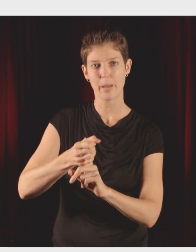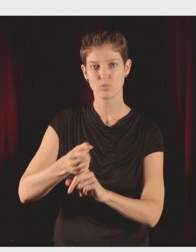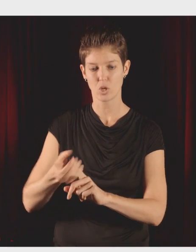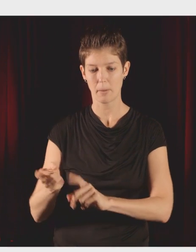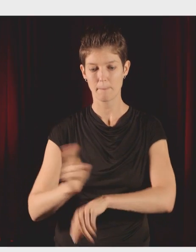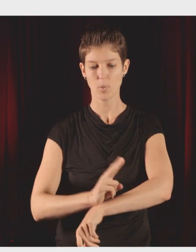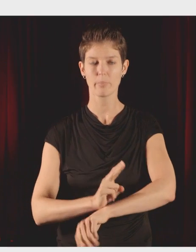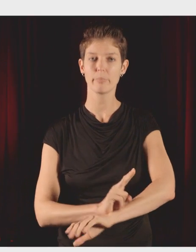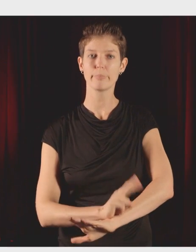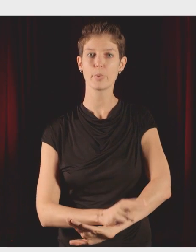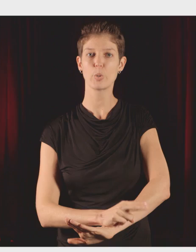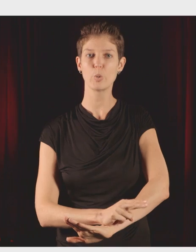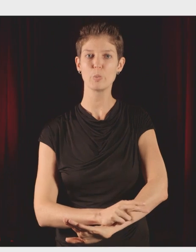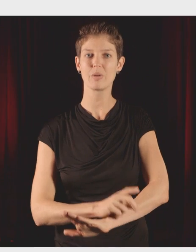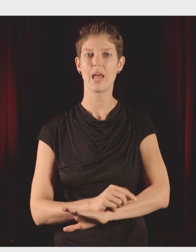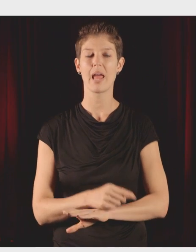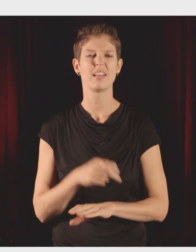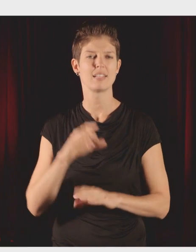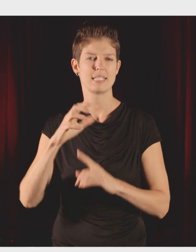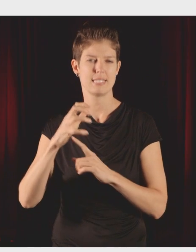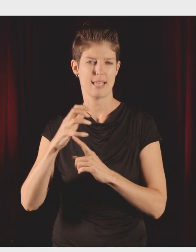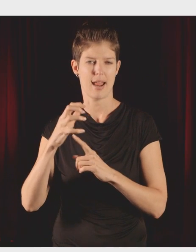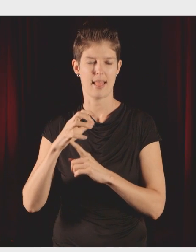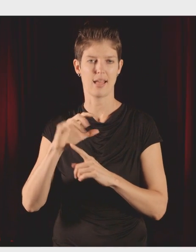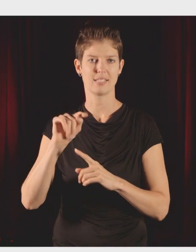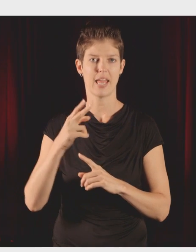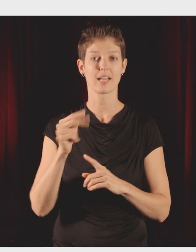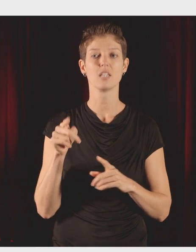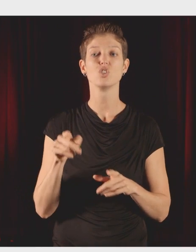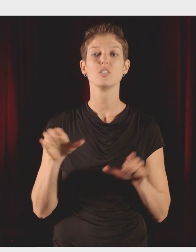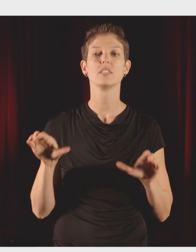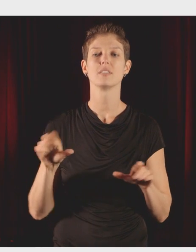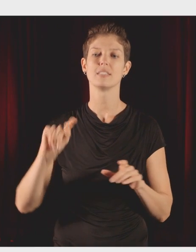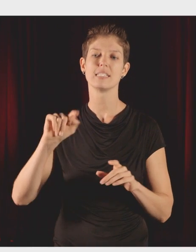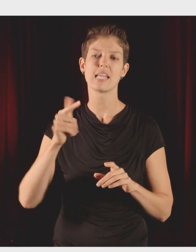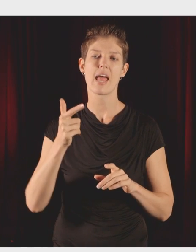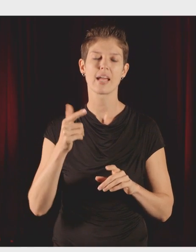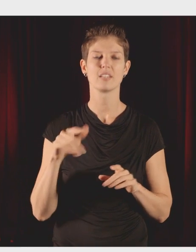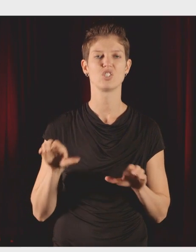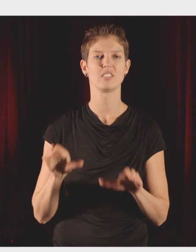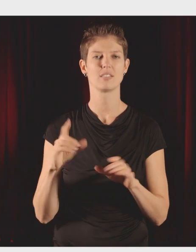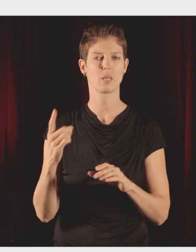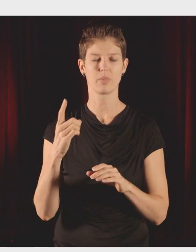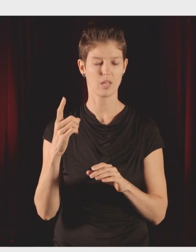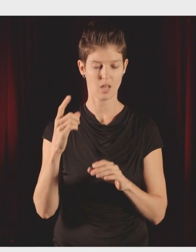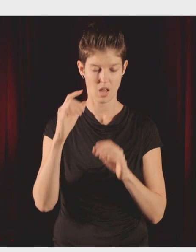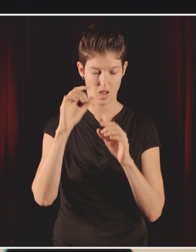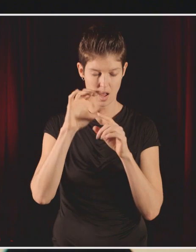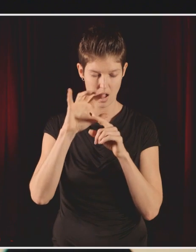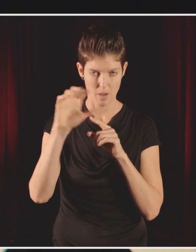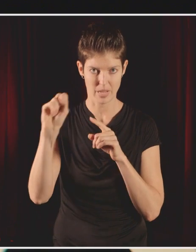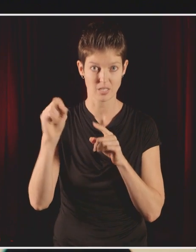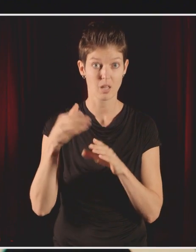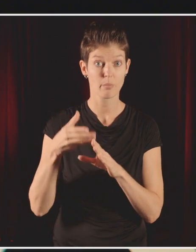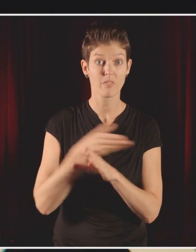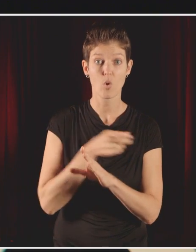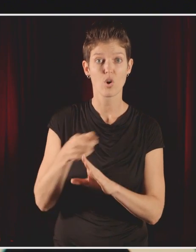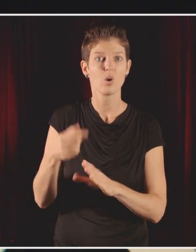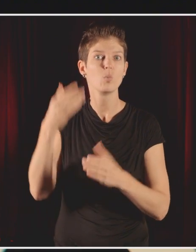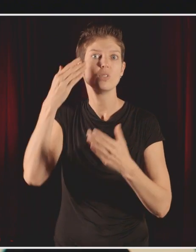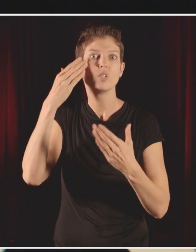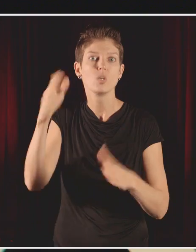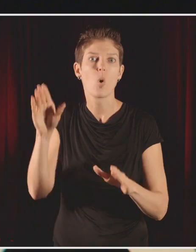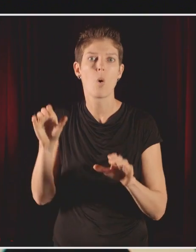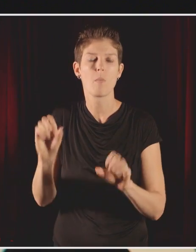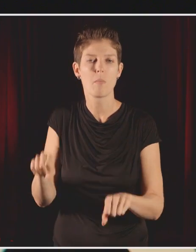tag. She got the little leg tag. And then she did something extraordinary. We had no idea birds could do this. She flew from New Zealand